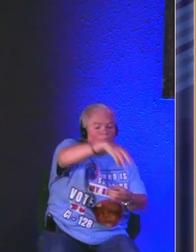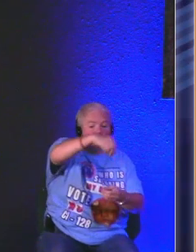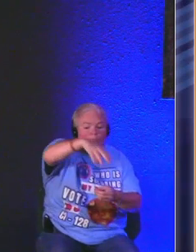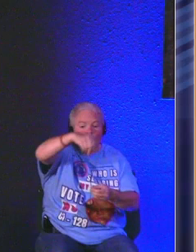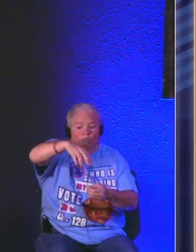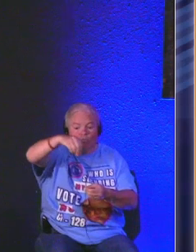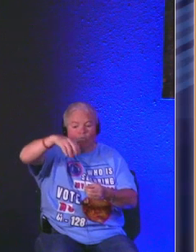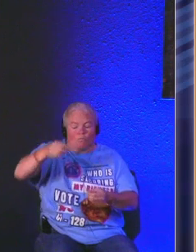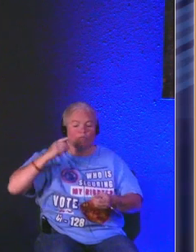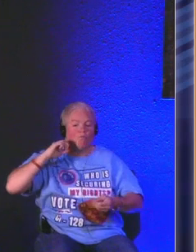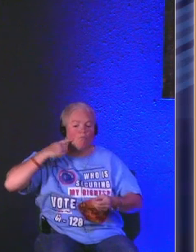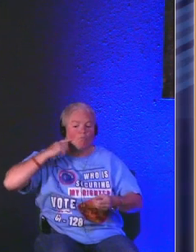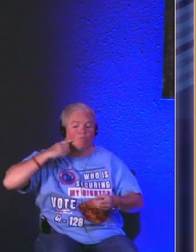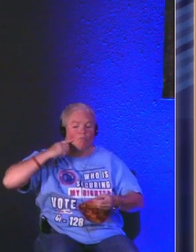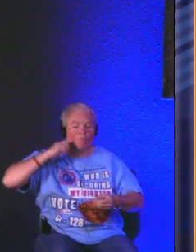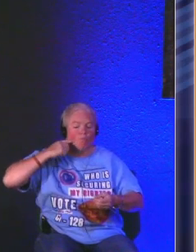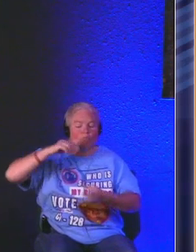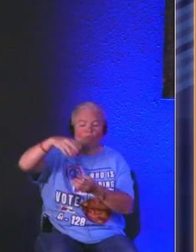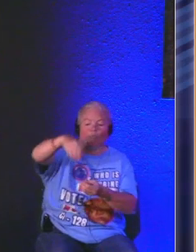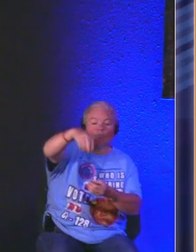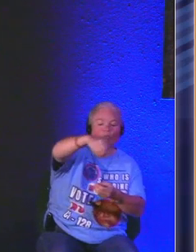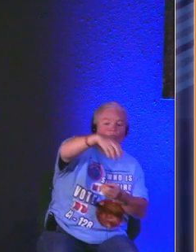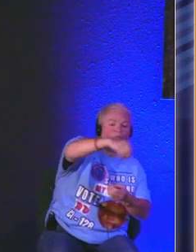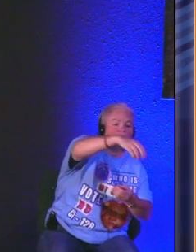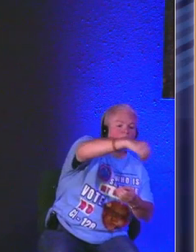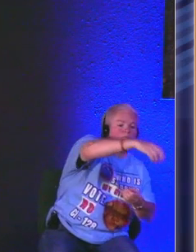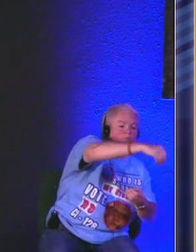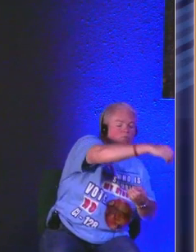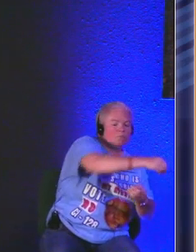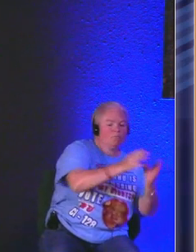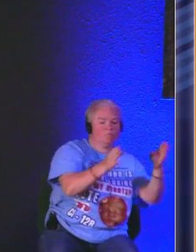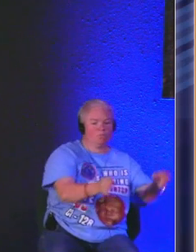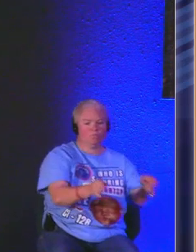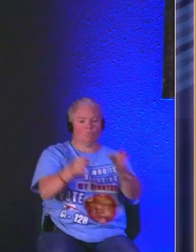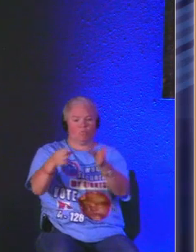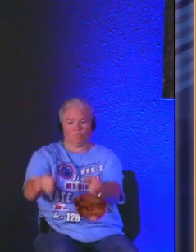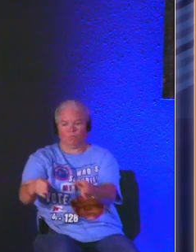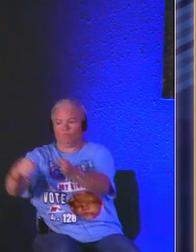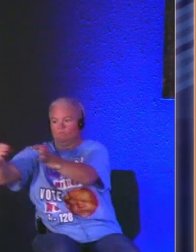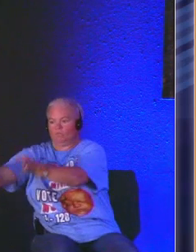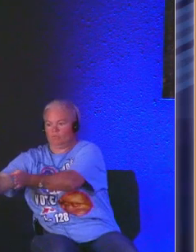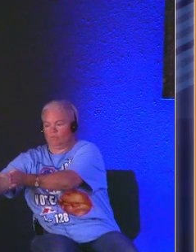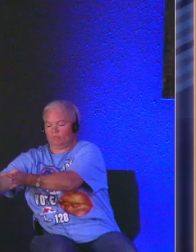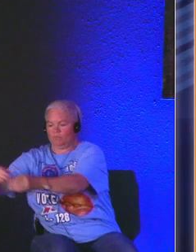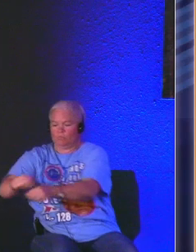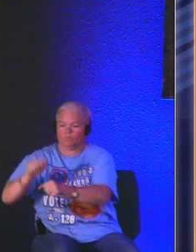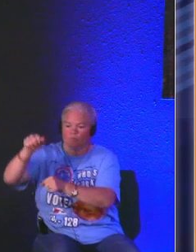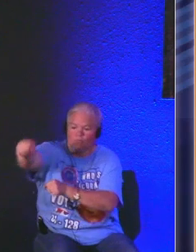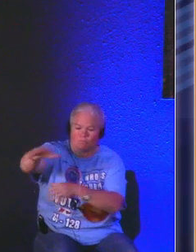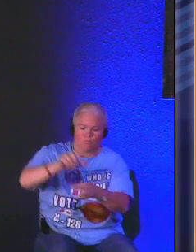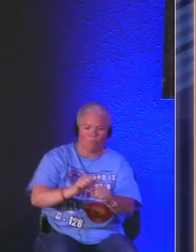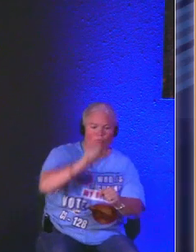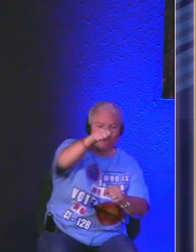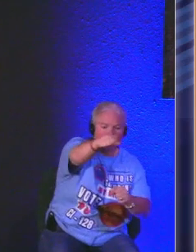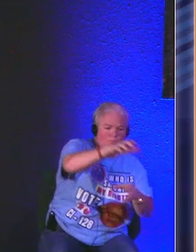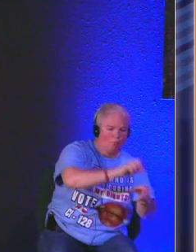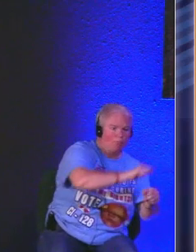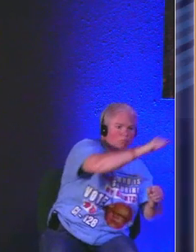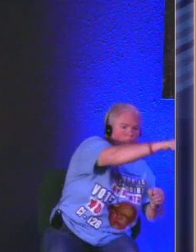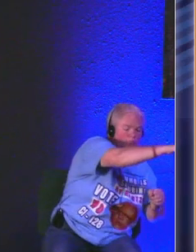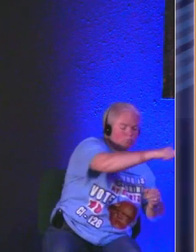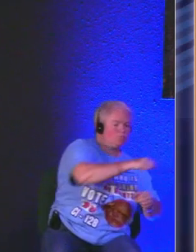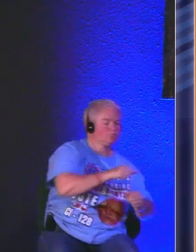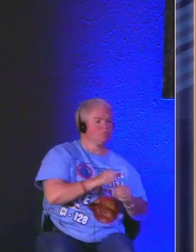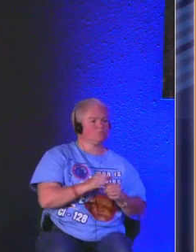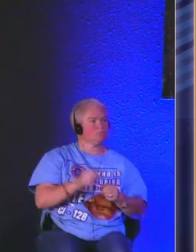more candy the day of if you want to come on in you can really you can get here as early as you want to sign or to set up